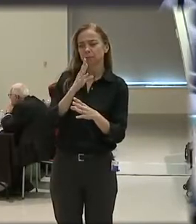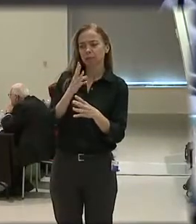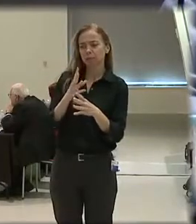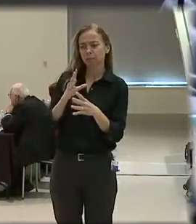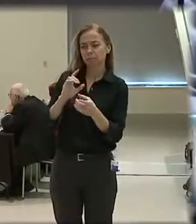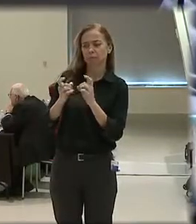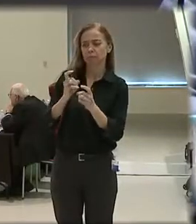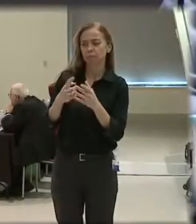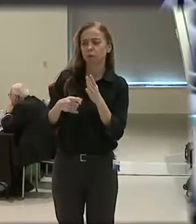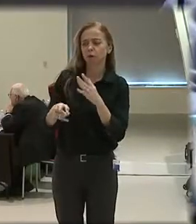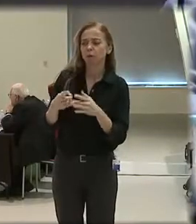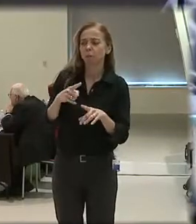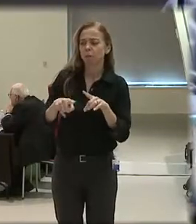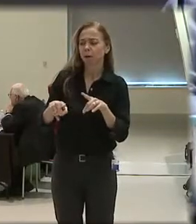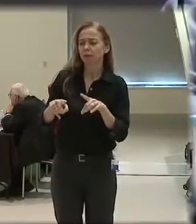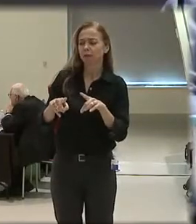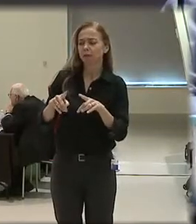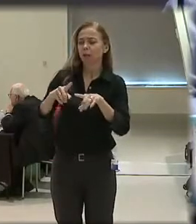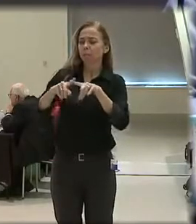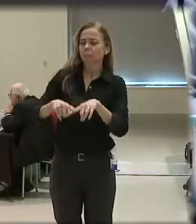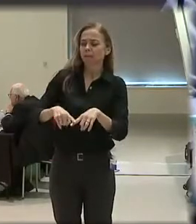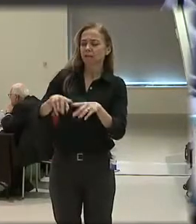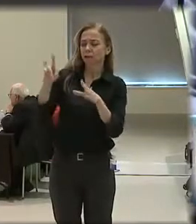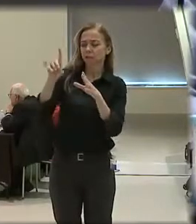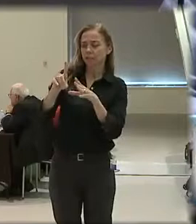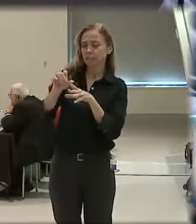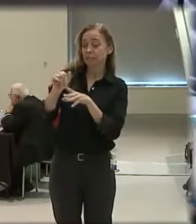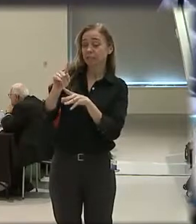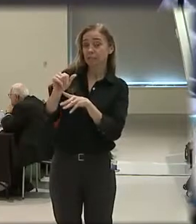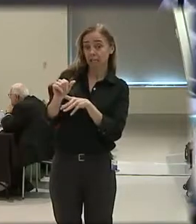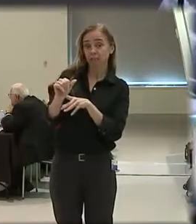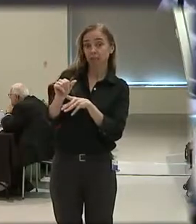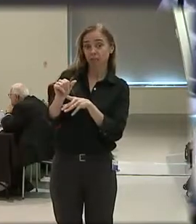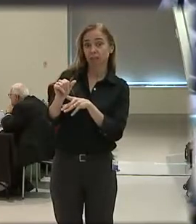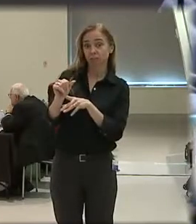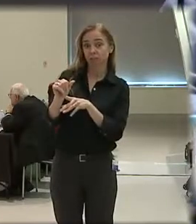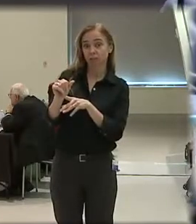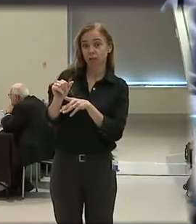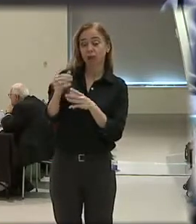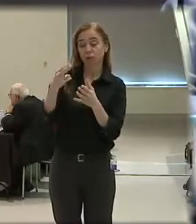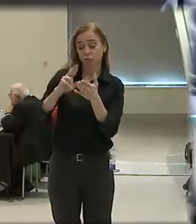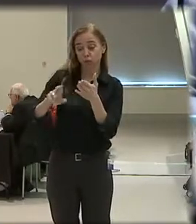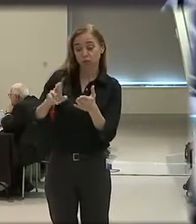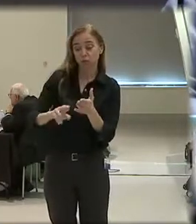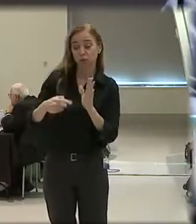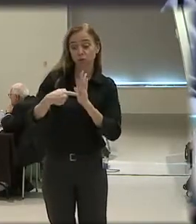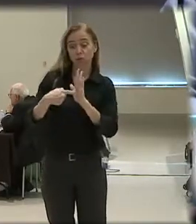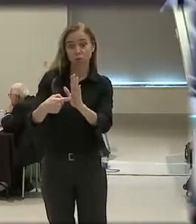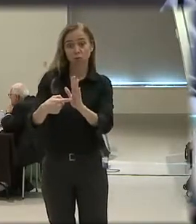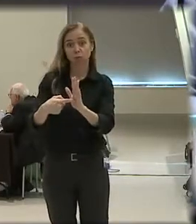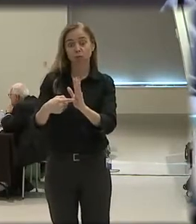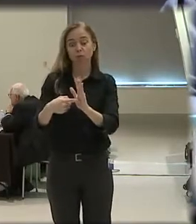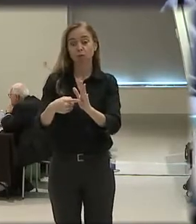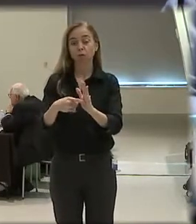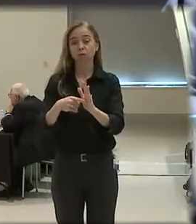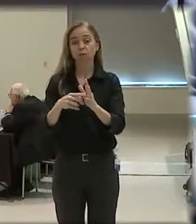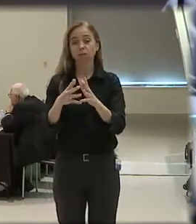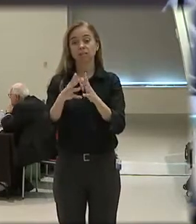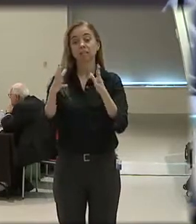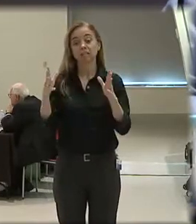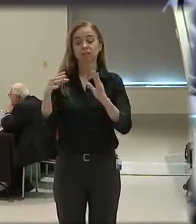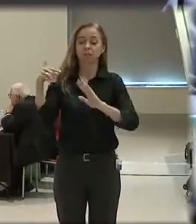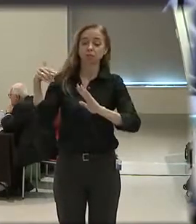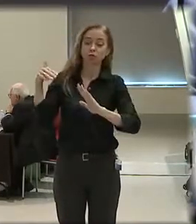like based on the empirical data or research that was done that indicated that there was significant drop in